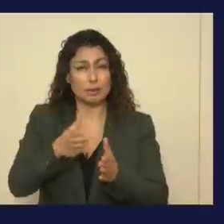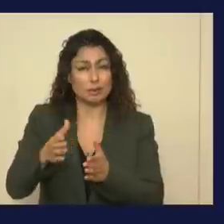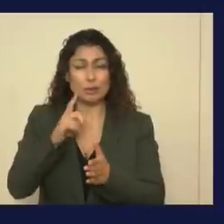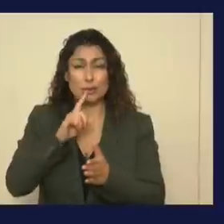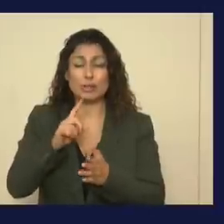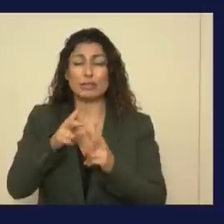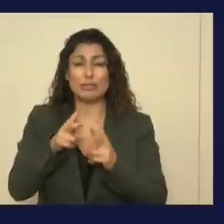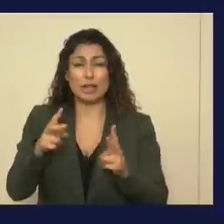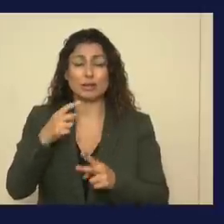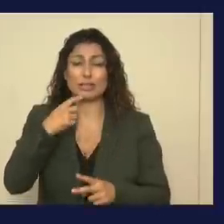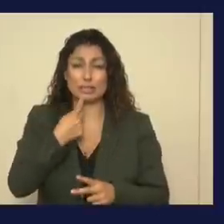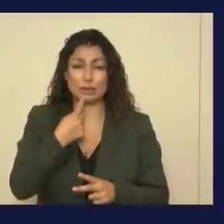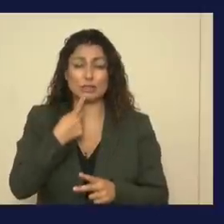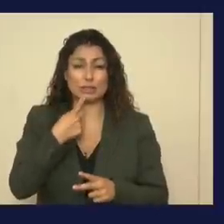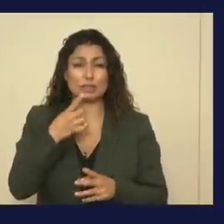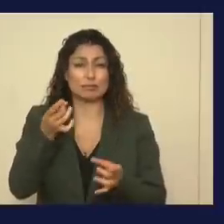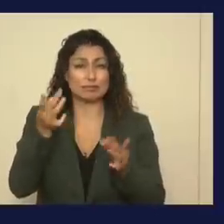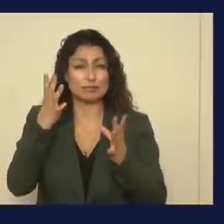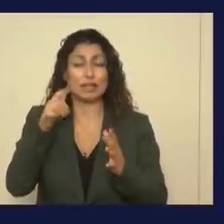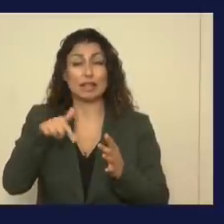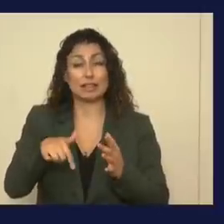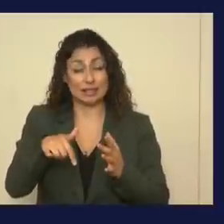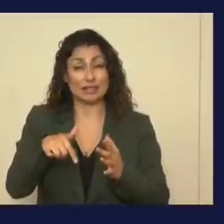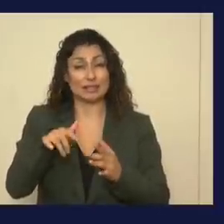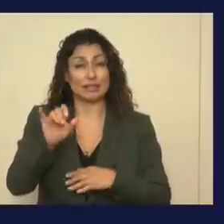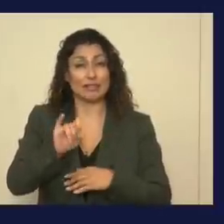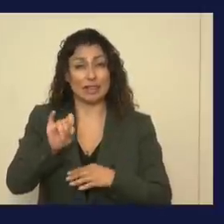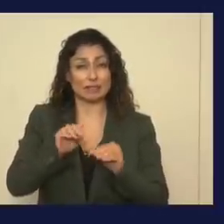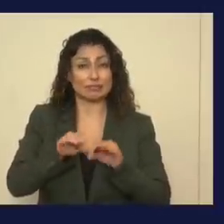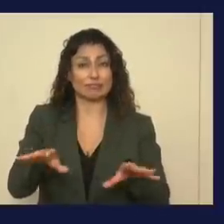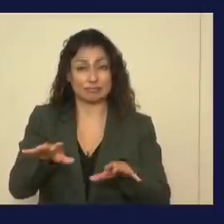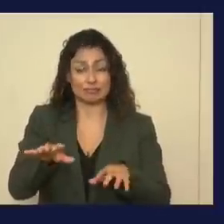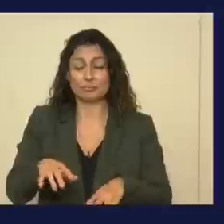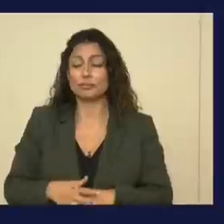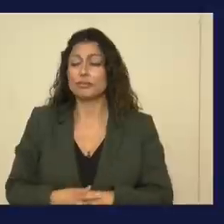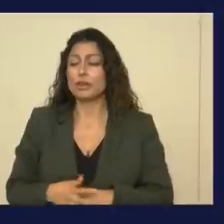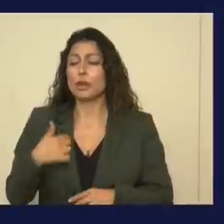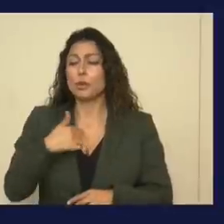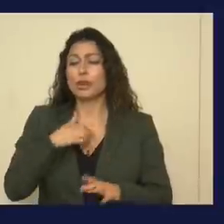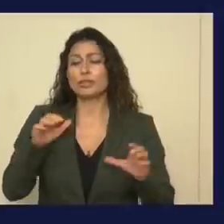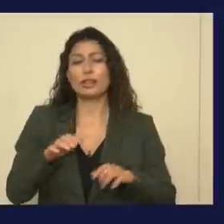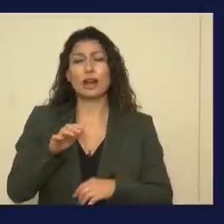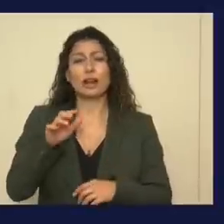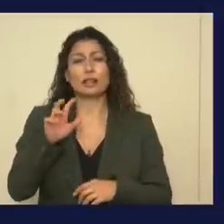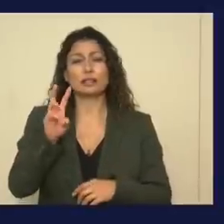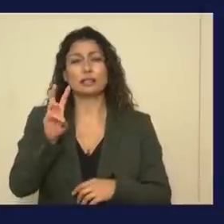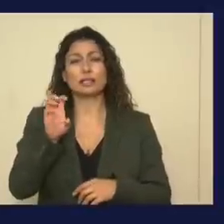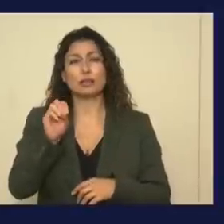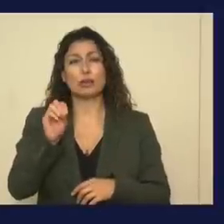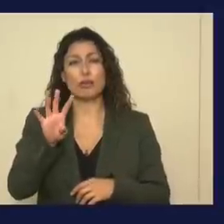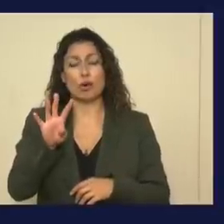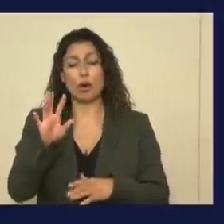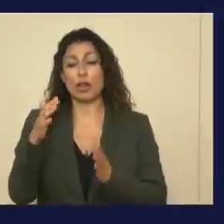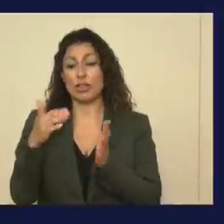serious and deadly this infection actually is. To date, we've done 604